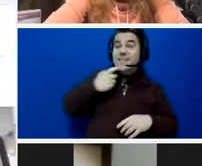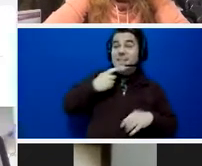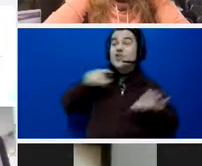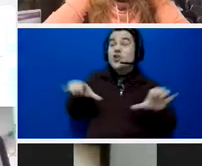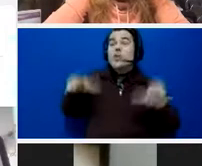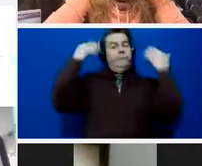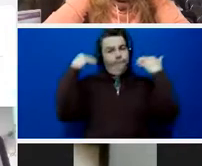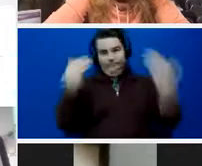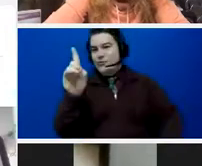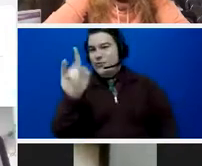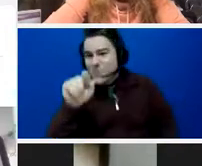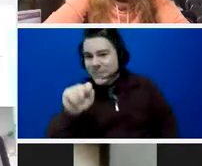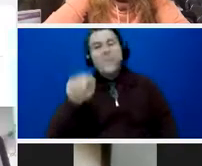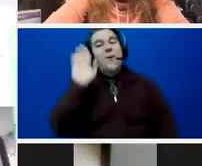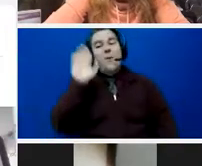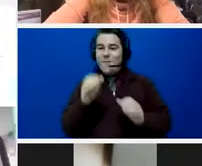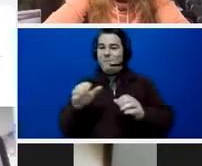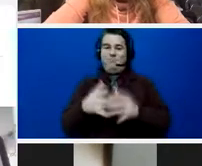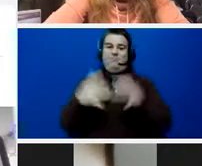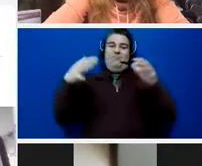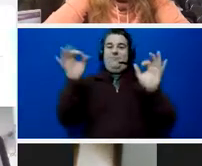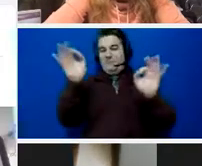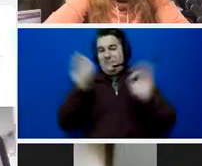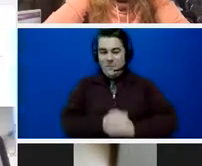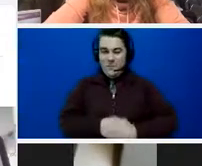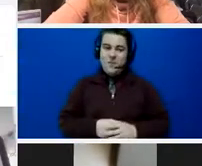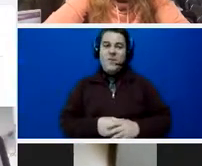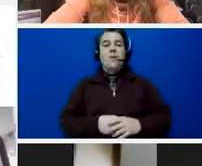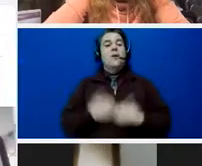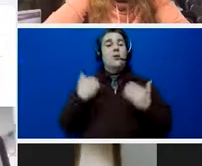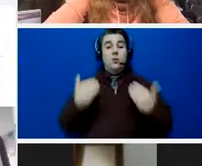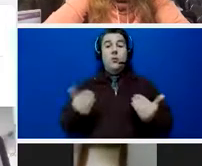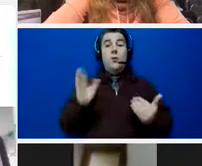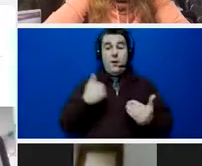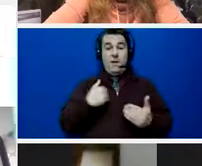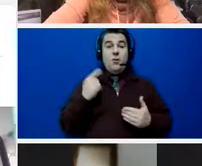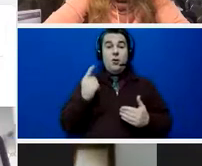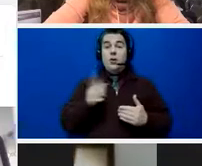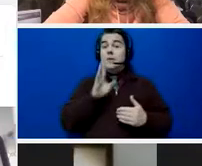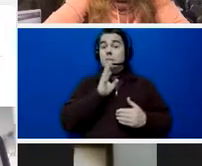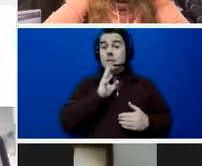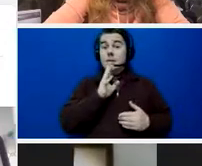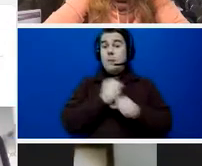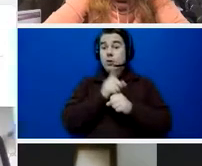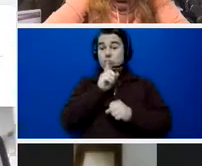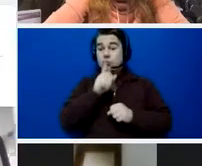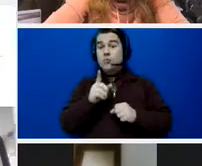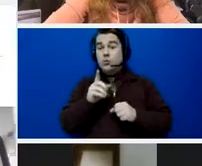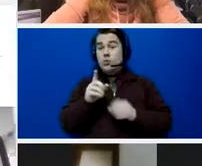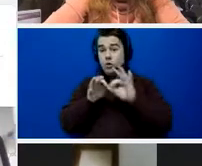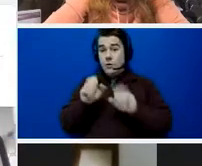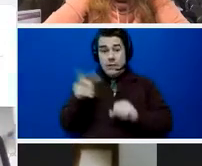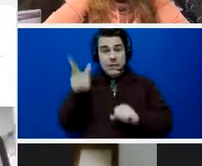business will flourish. So let's go ahead. I'm going to have her speak. I want to make sure Brandon can hear her easily